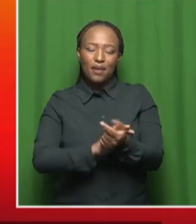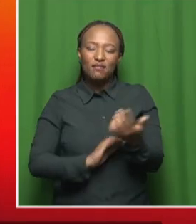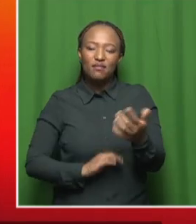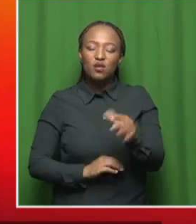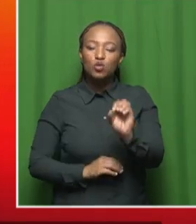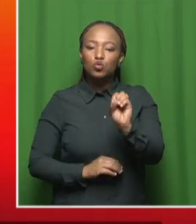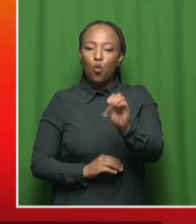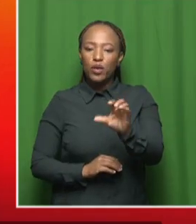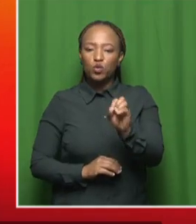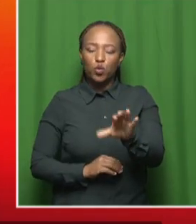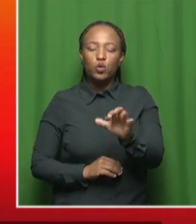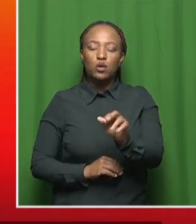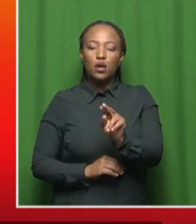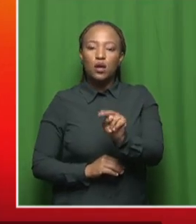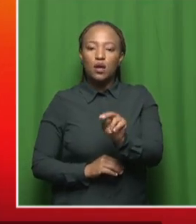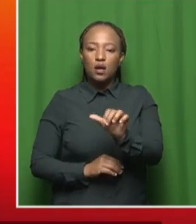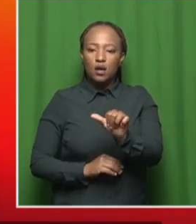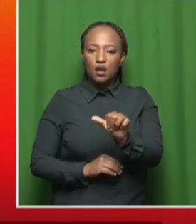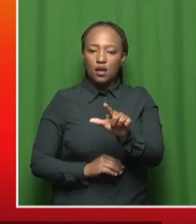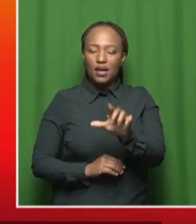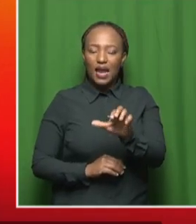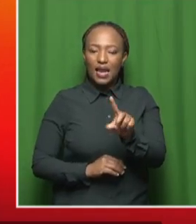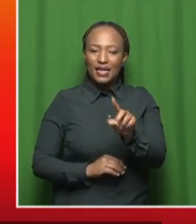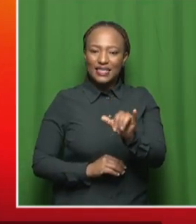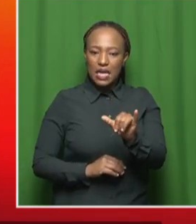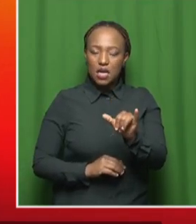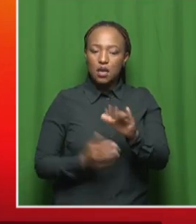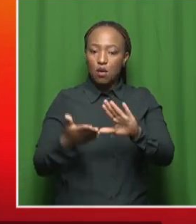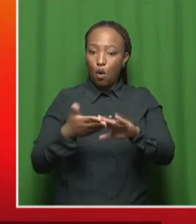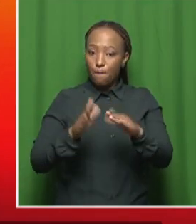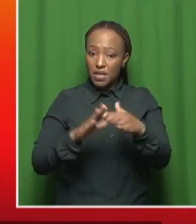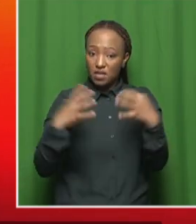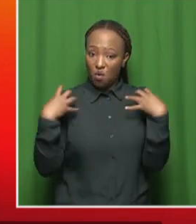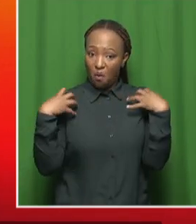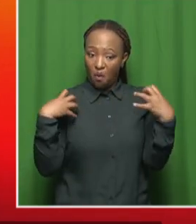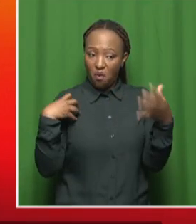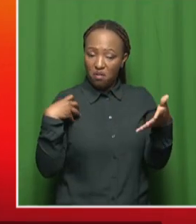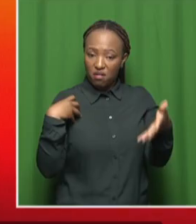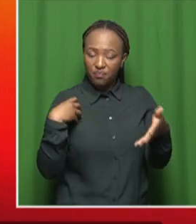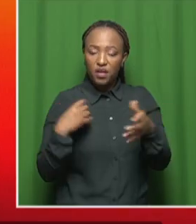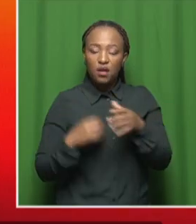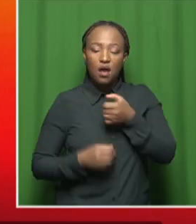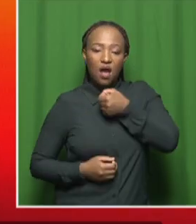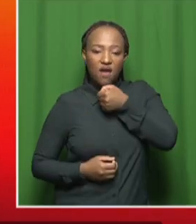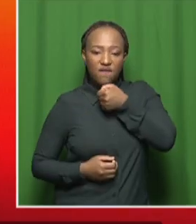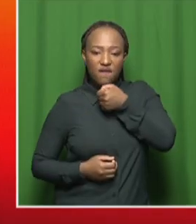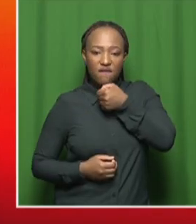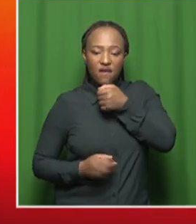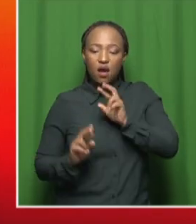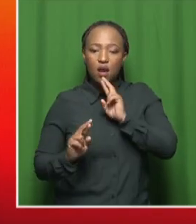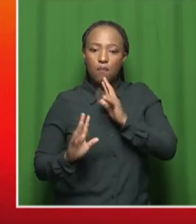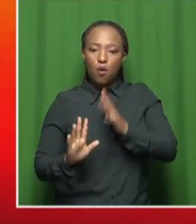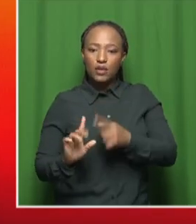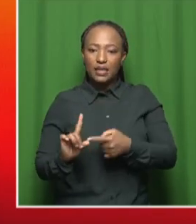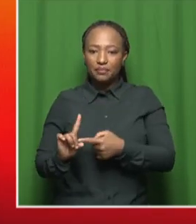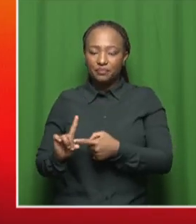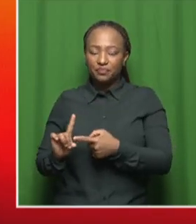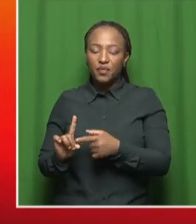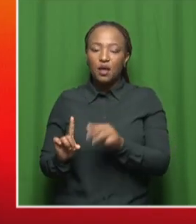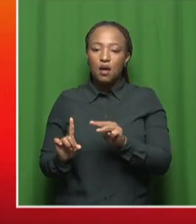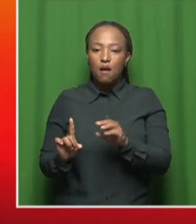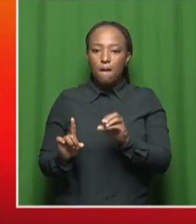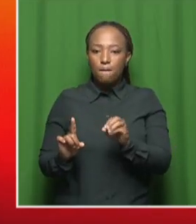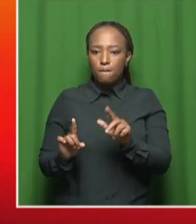Community Hall this morning. And our reporter at that story is SABC News' Puseletso Mokwena.